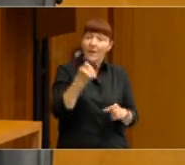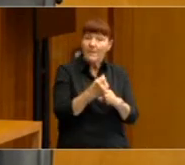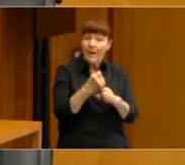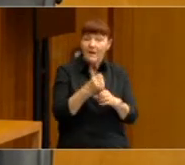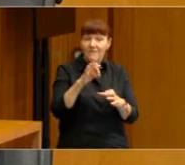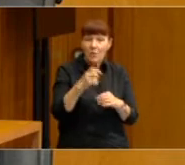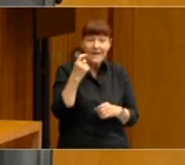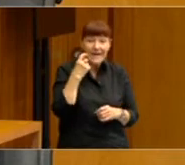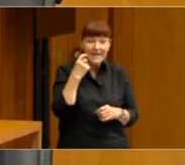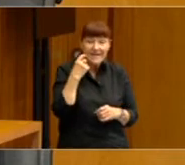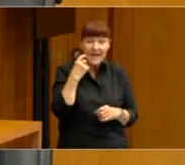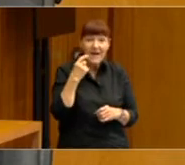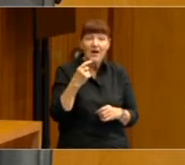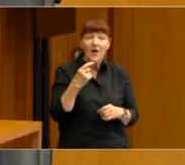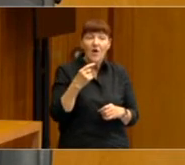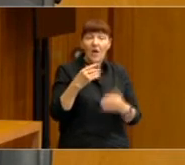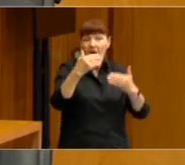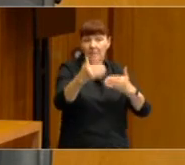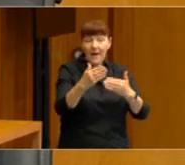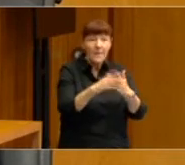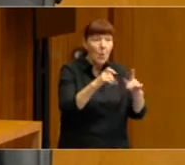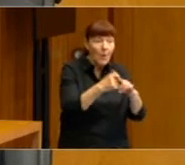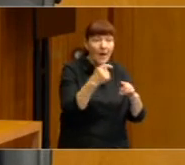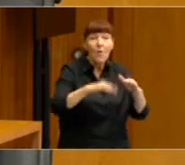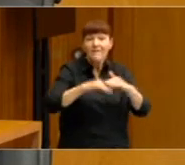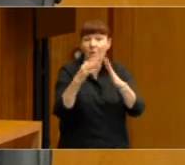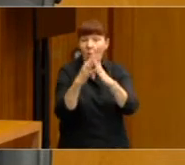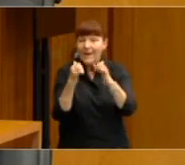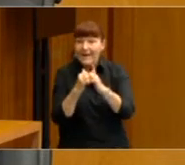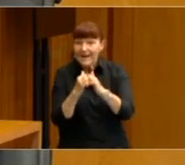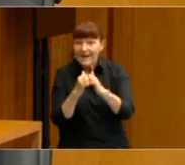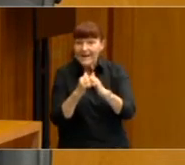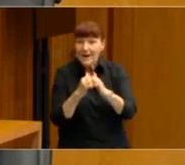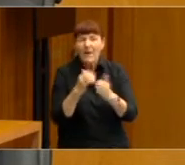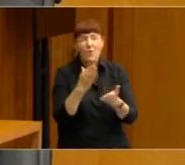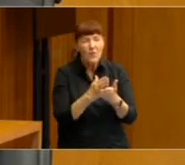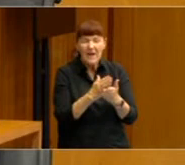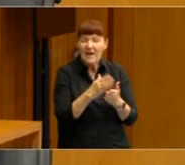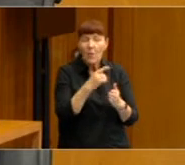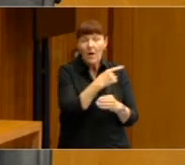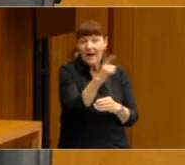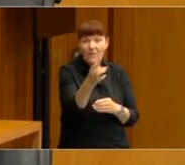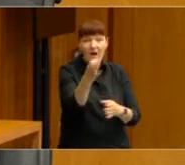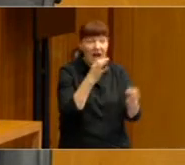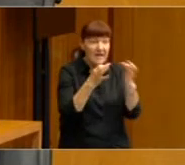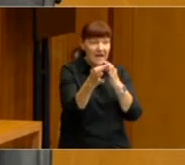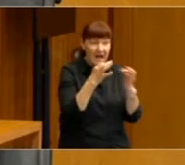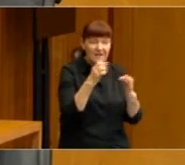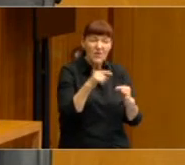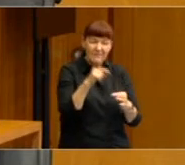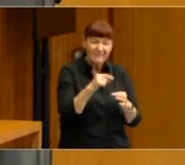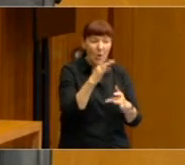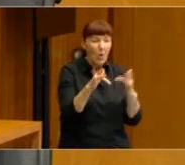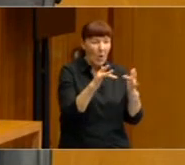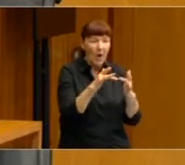Would it be voting during the course of a week, over a weekend? What they want is electronic voting. In fact, it's by far the most major